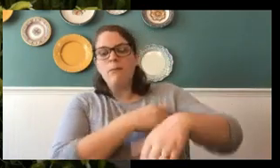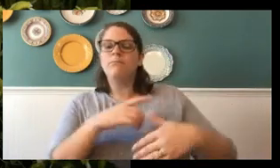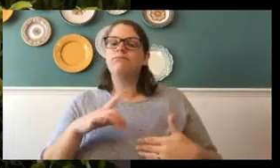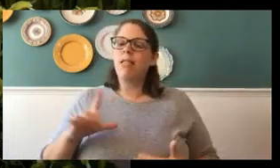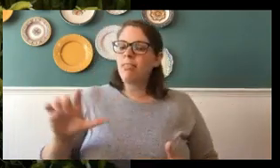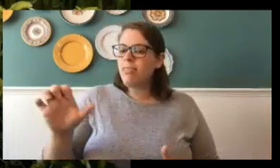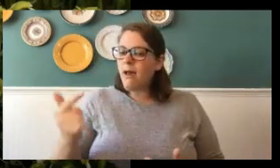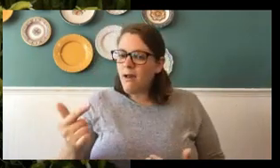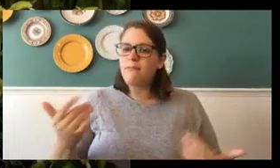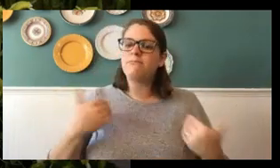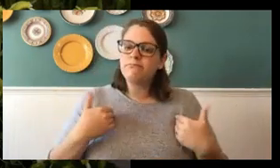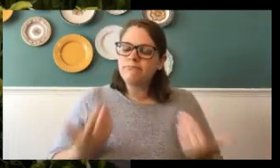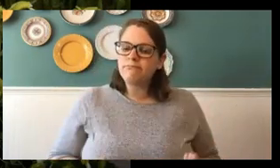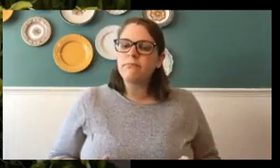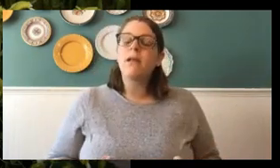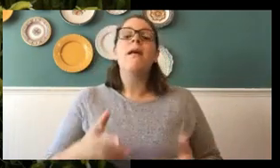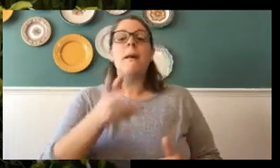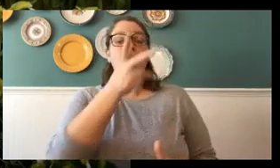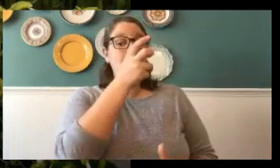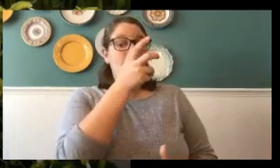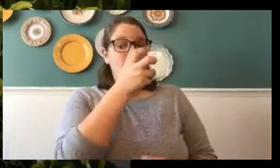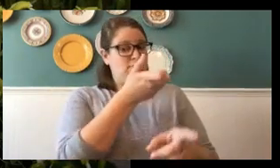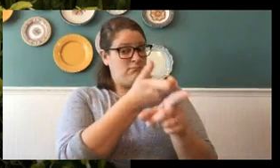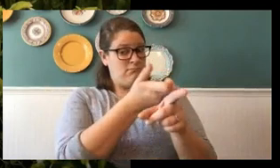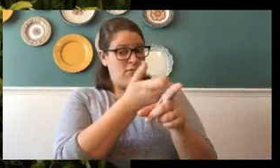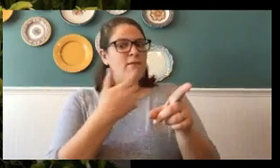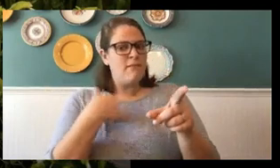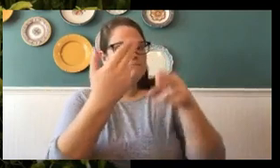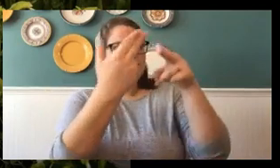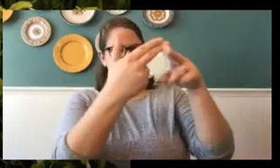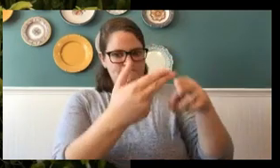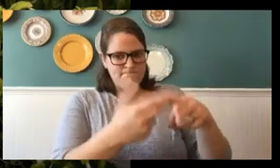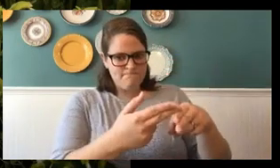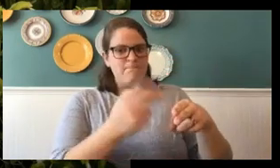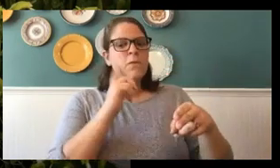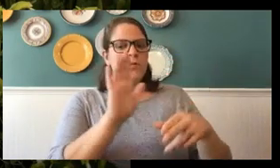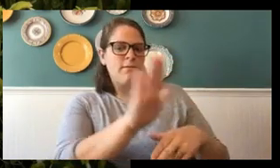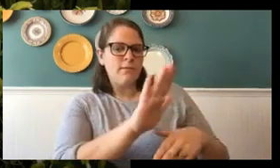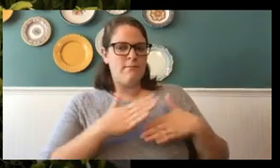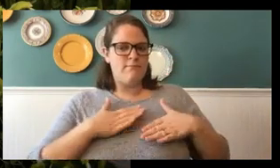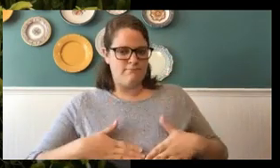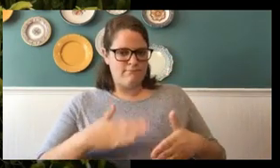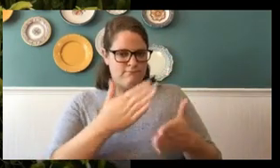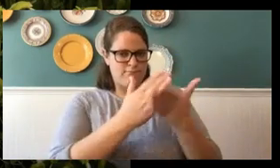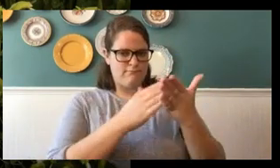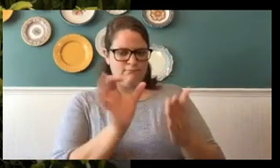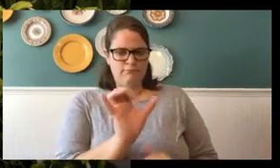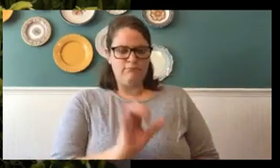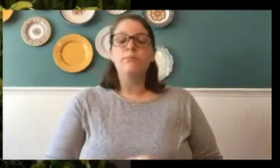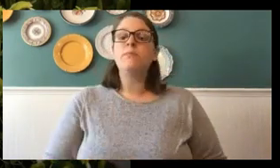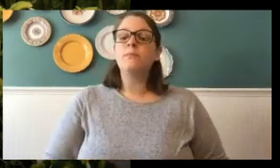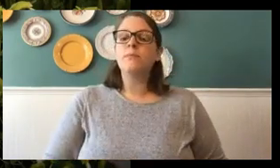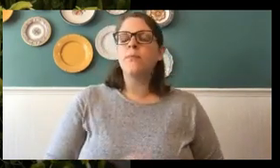these are my legs. Insects have names to their parts of their body. Now, who can tell me what is the very